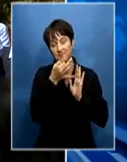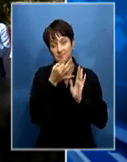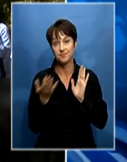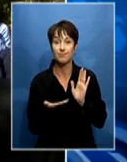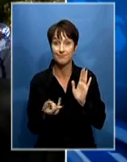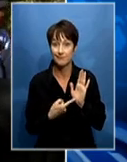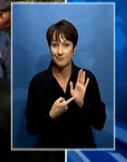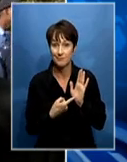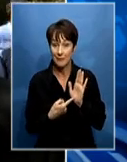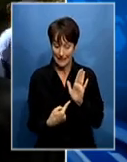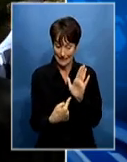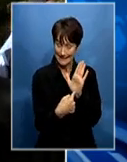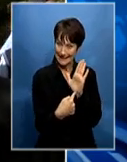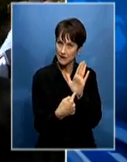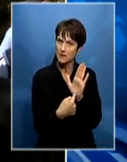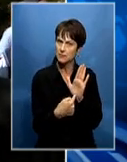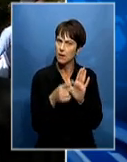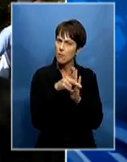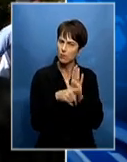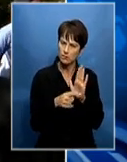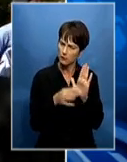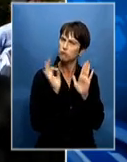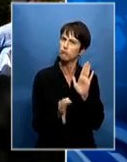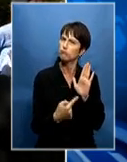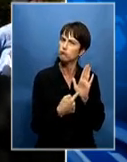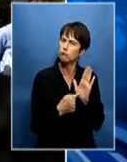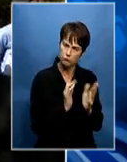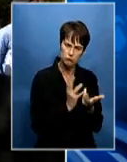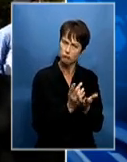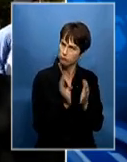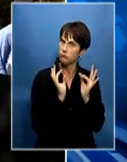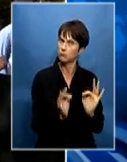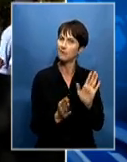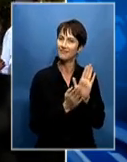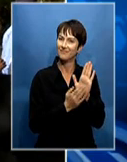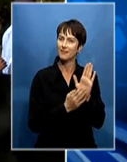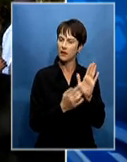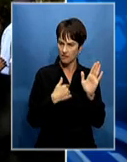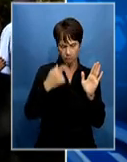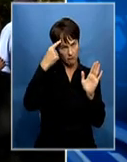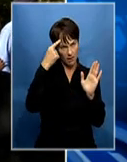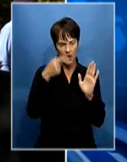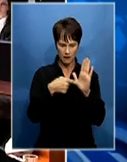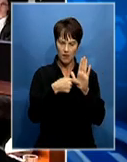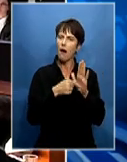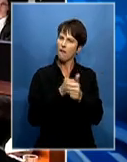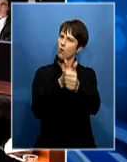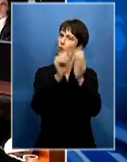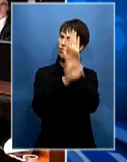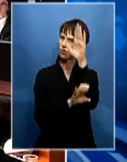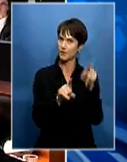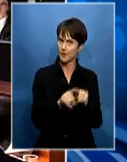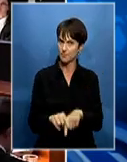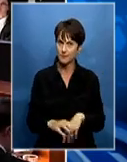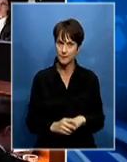was very rational and very reasonable and as far as we are concerned also very constitutional. We're not